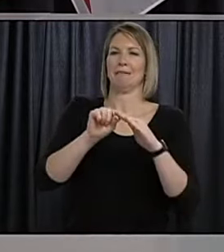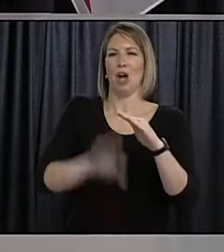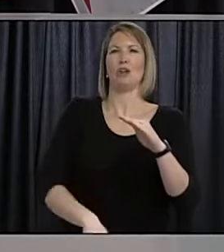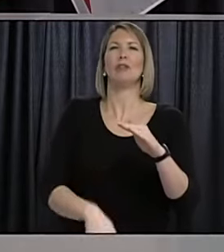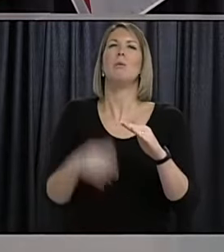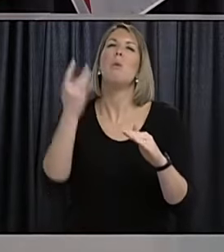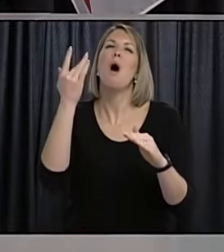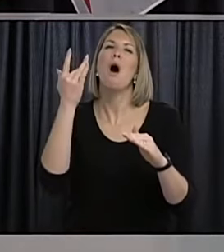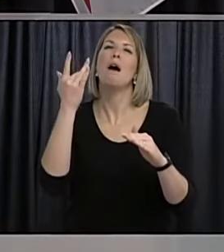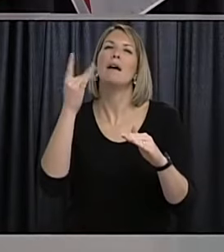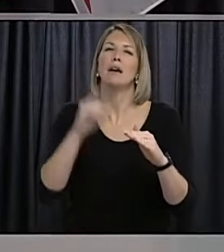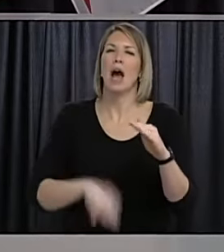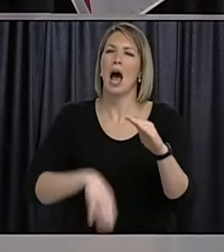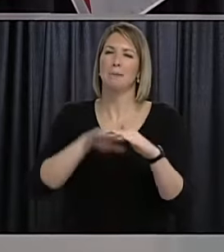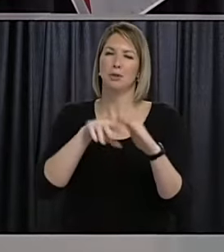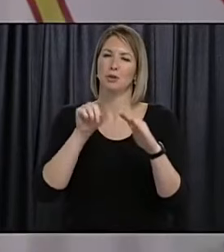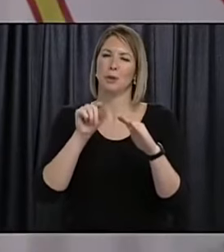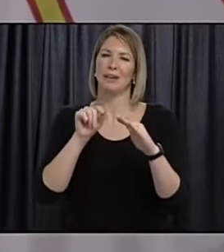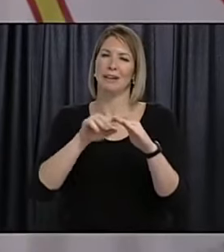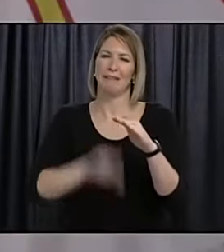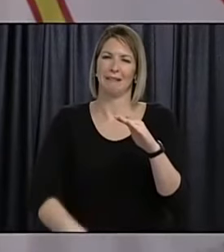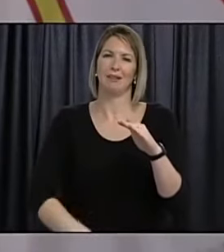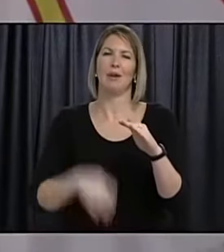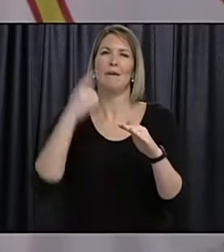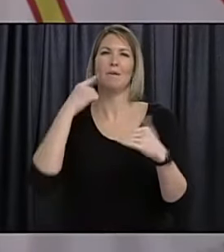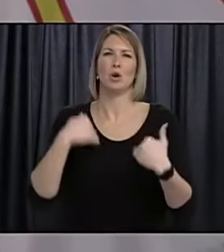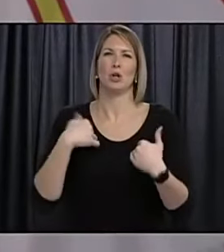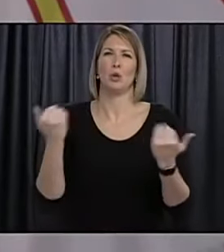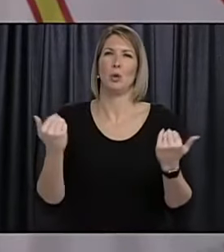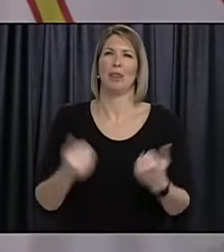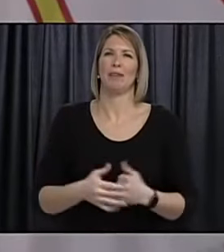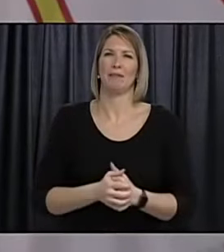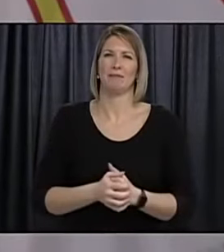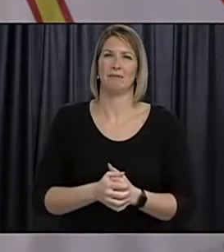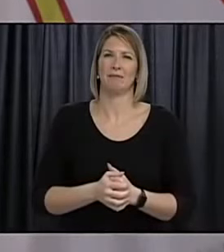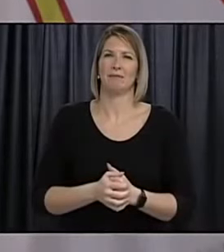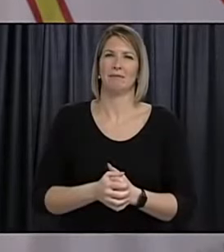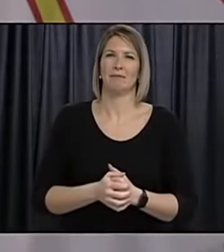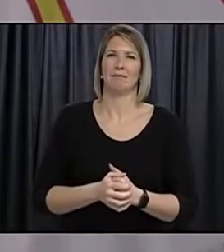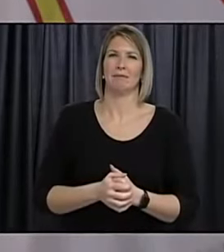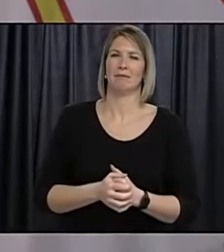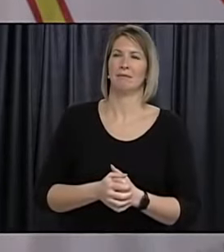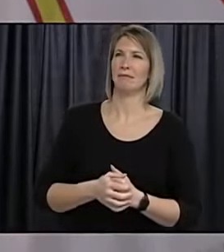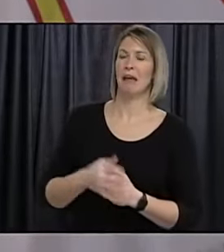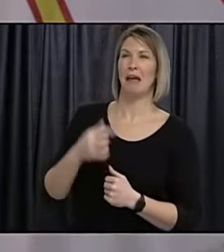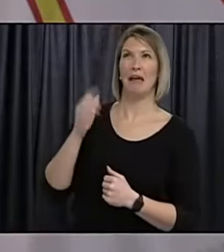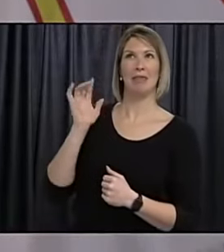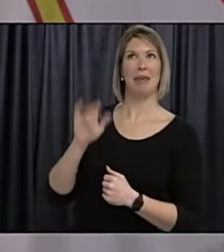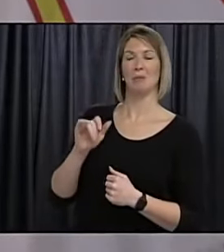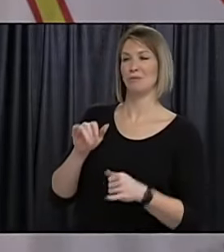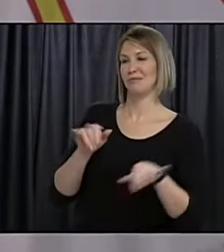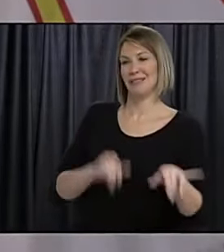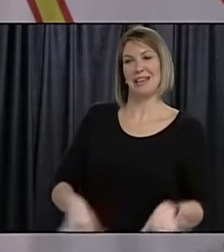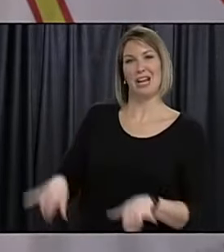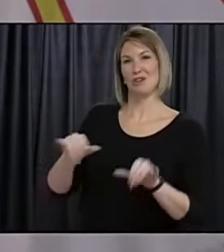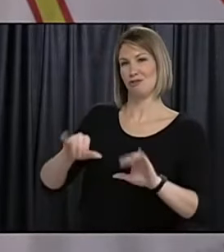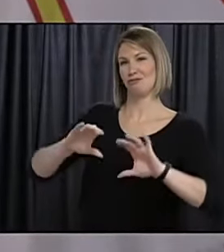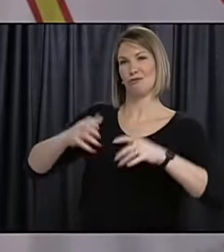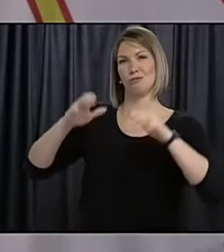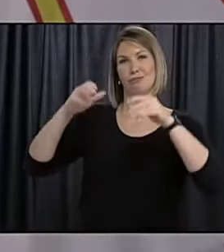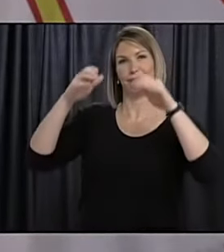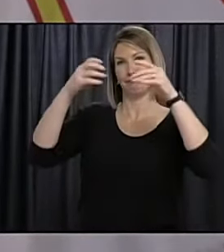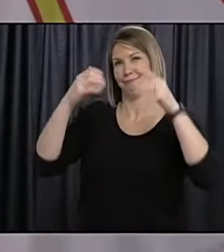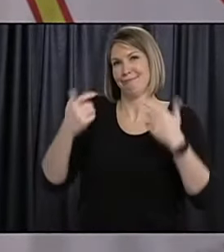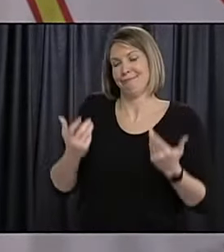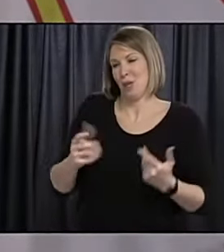50 60. why is that uh it's just kind of the standard age groups that we we use um